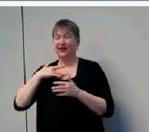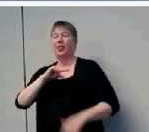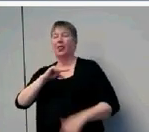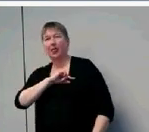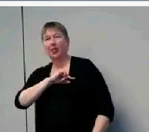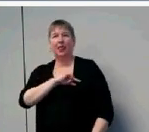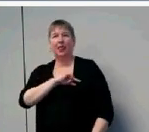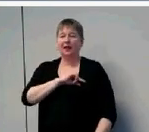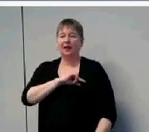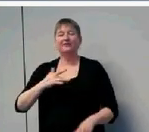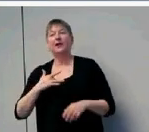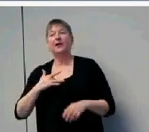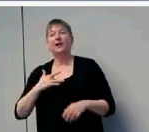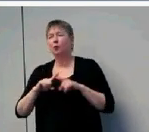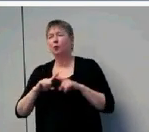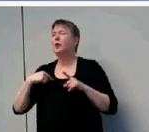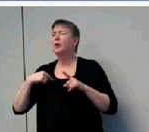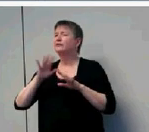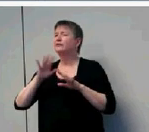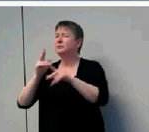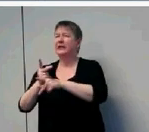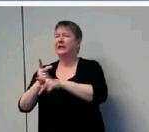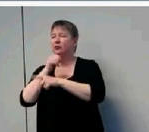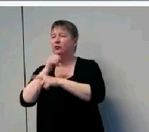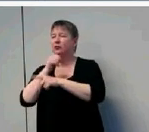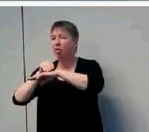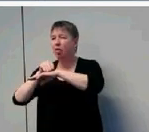of these challenges we have from the child themselves.